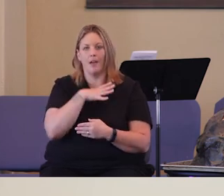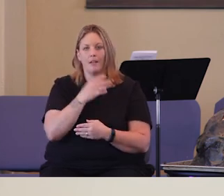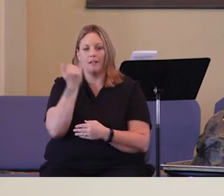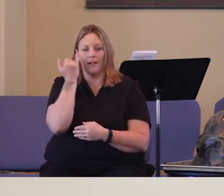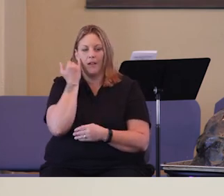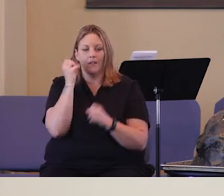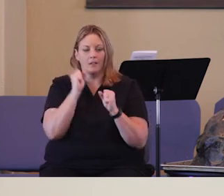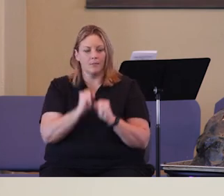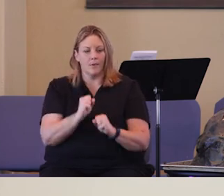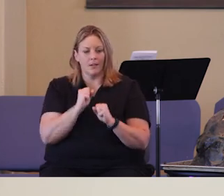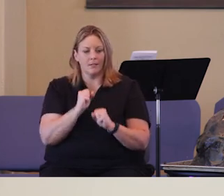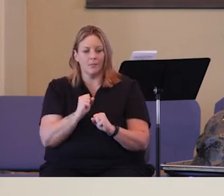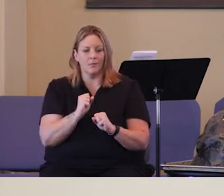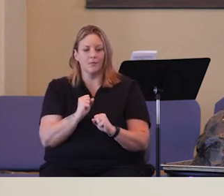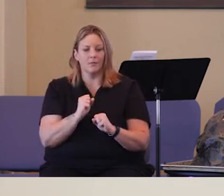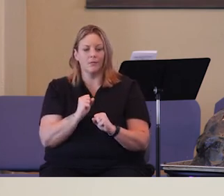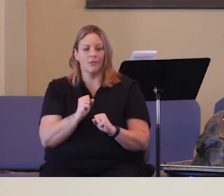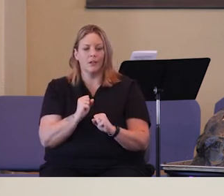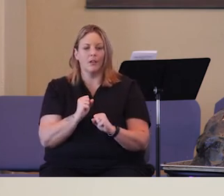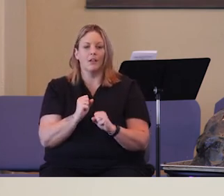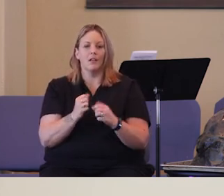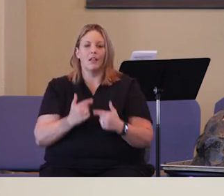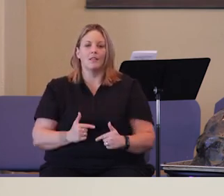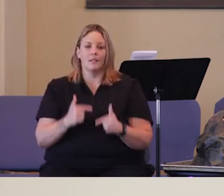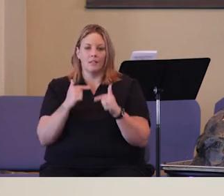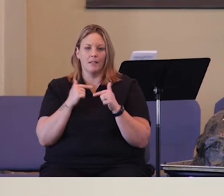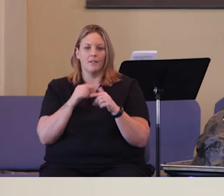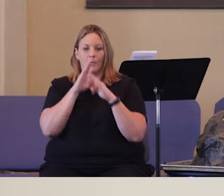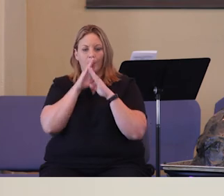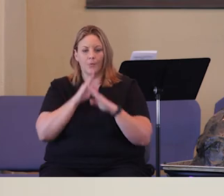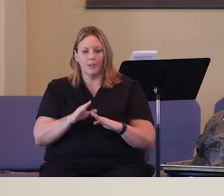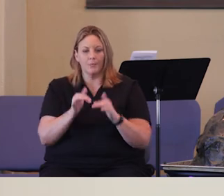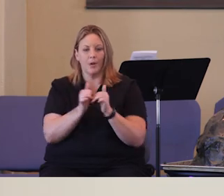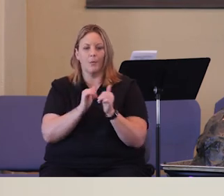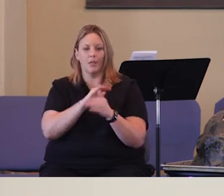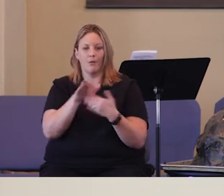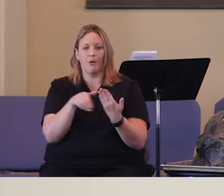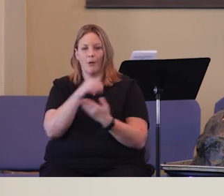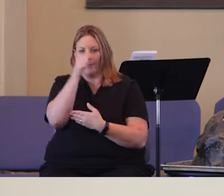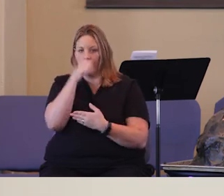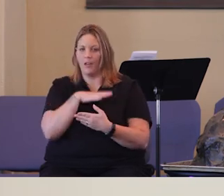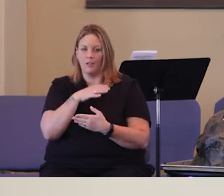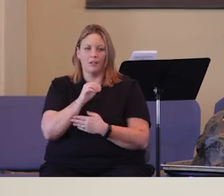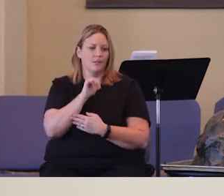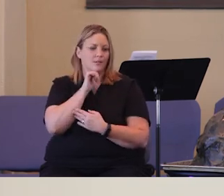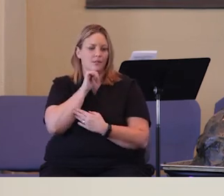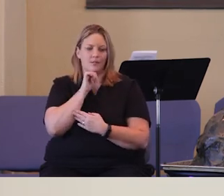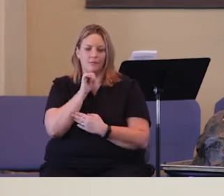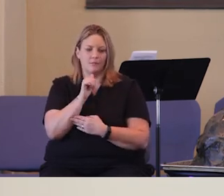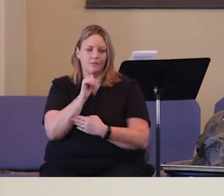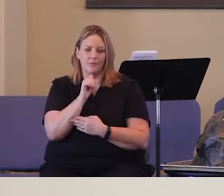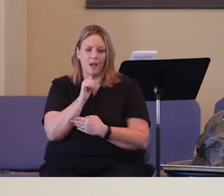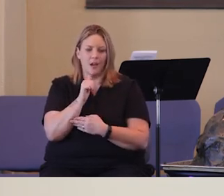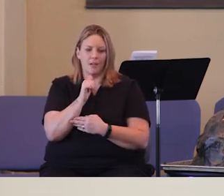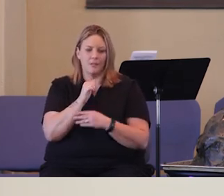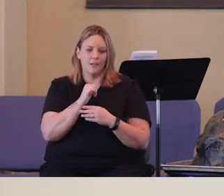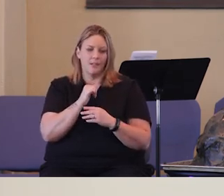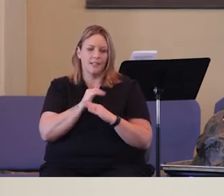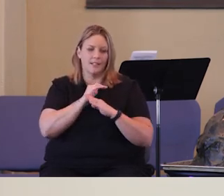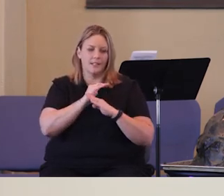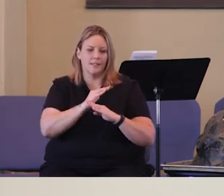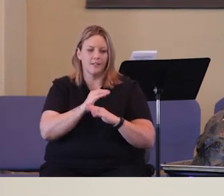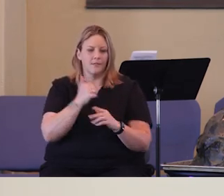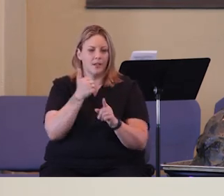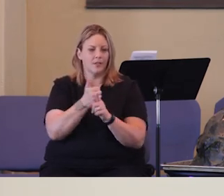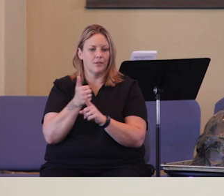If it is possible, as much as depends on you, live peace with all men. Beloved, do not avenge yourselves,